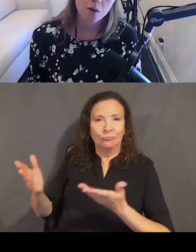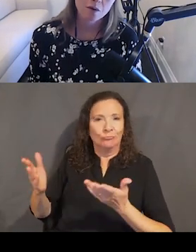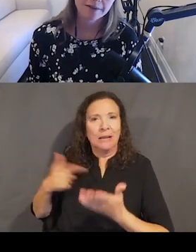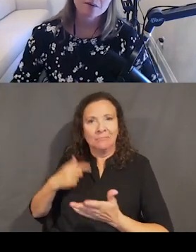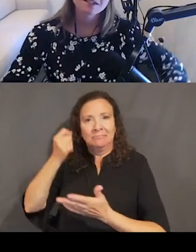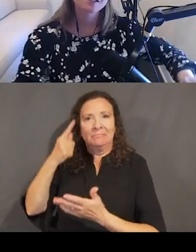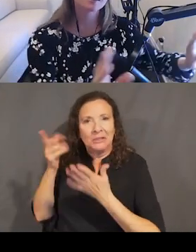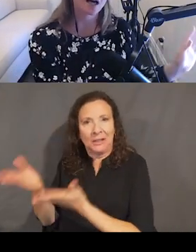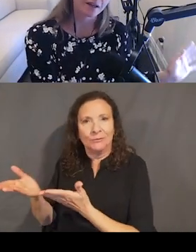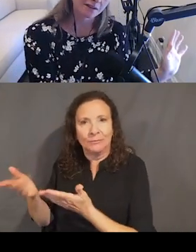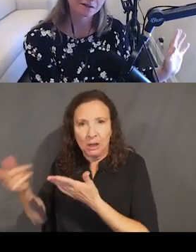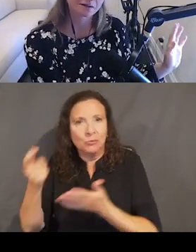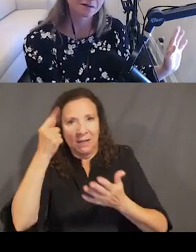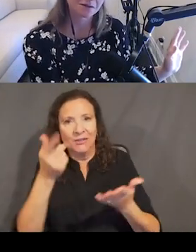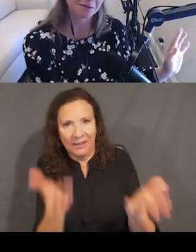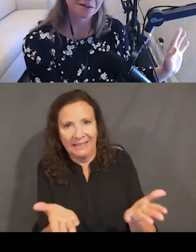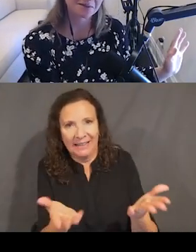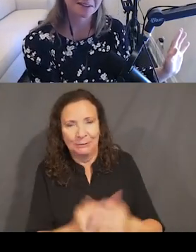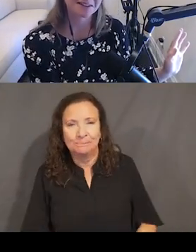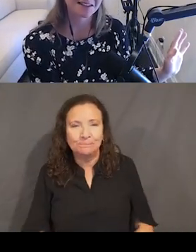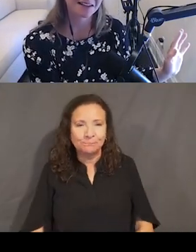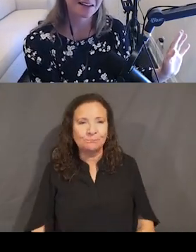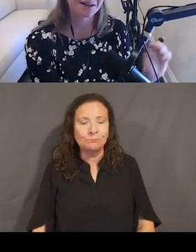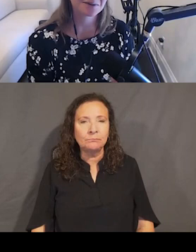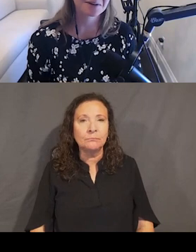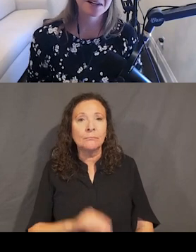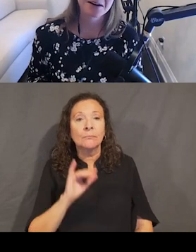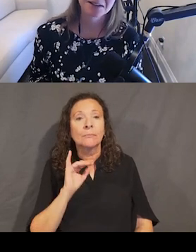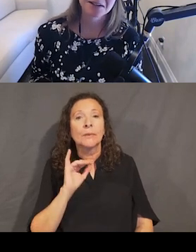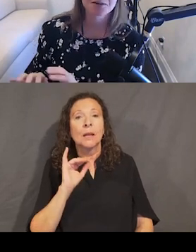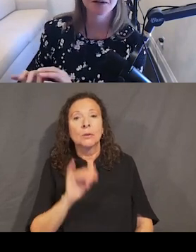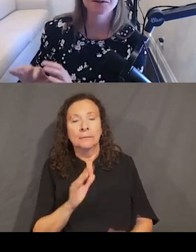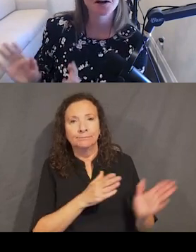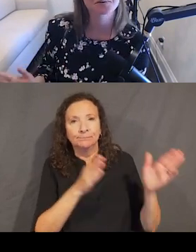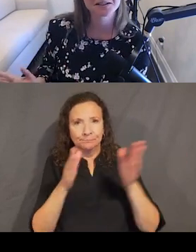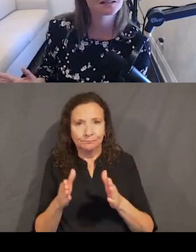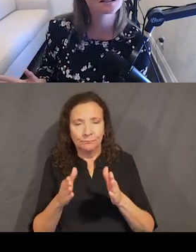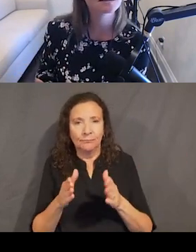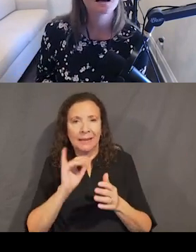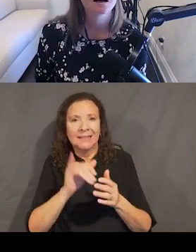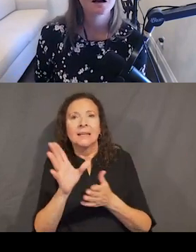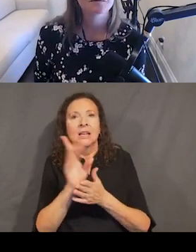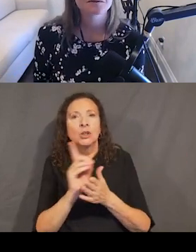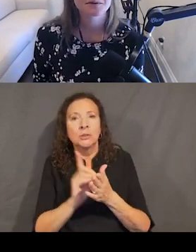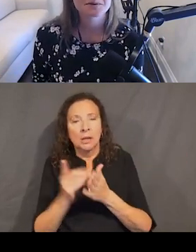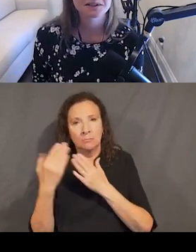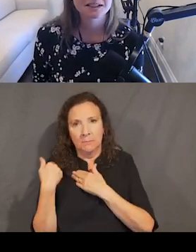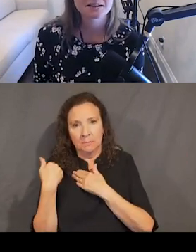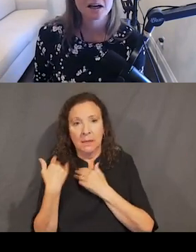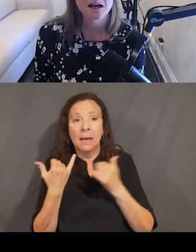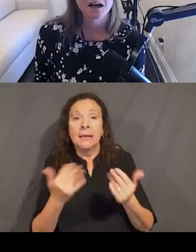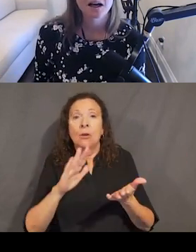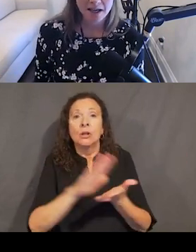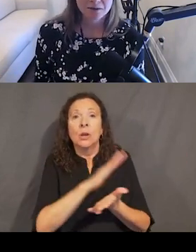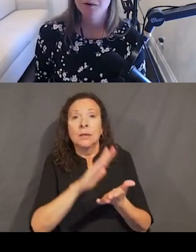So that was design responsibilities. We're now going to talk about documentation responsibilities,